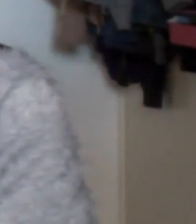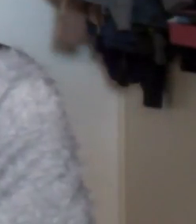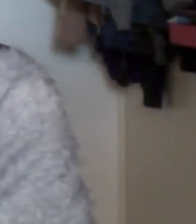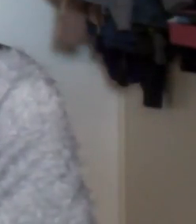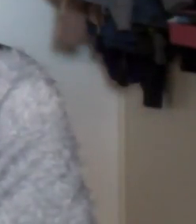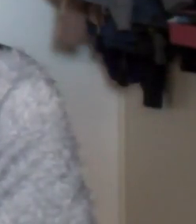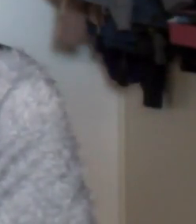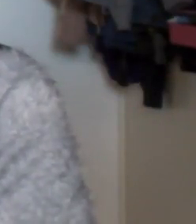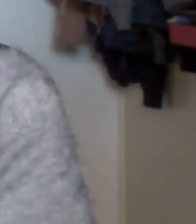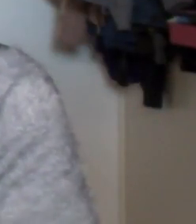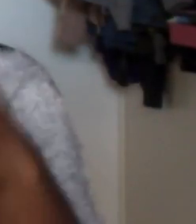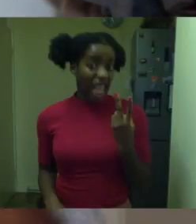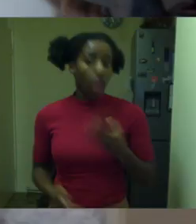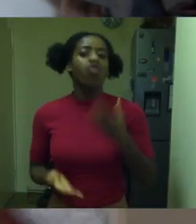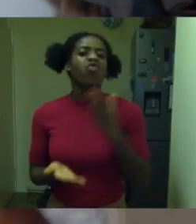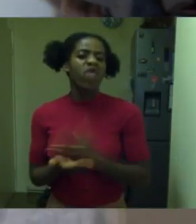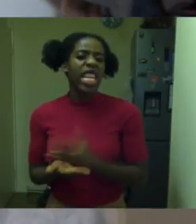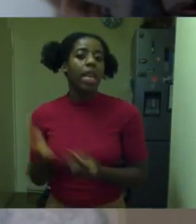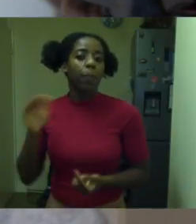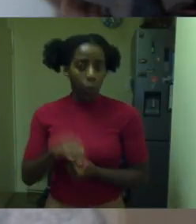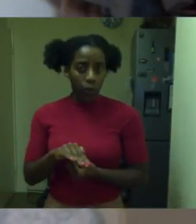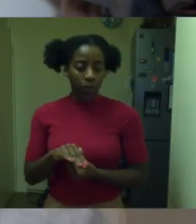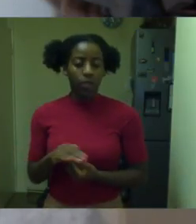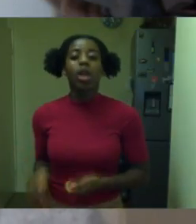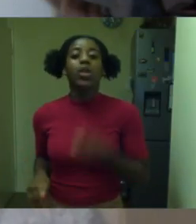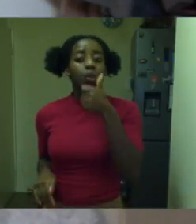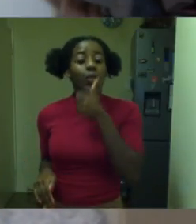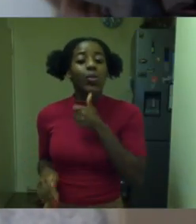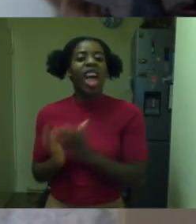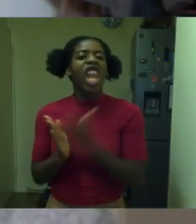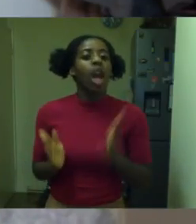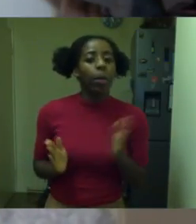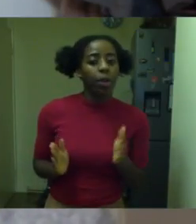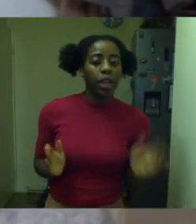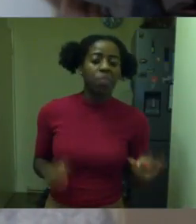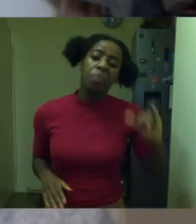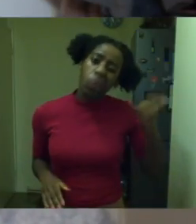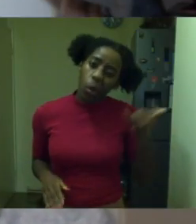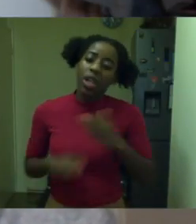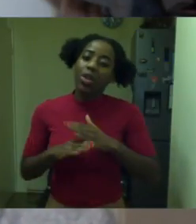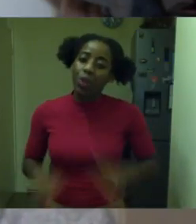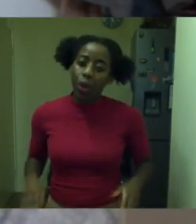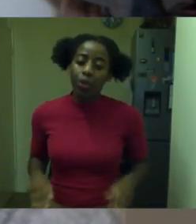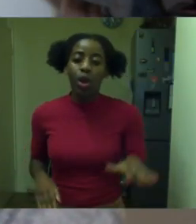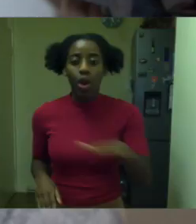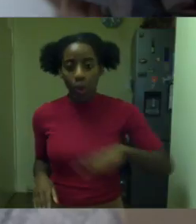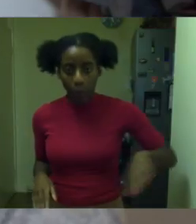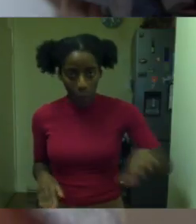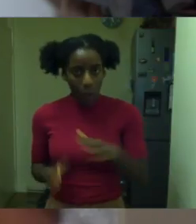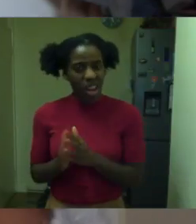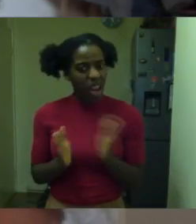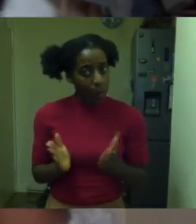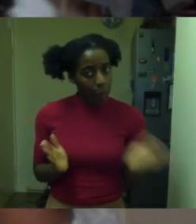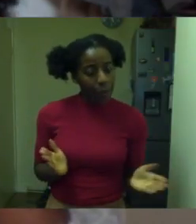Second thing I would say is definitely, definitely, definitely make use of the library. Now this is something that is really